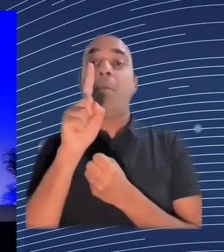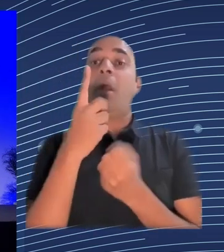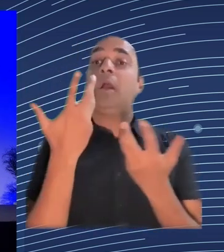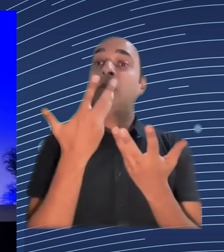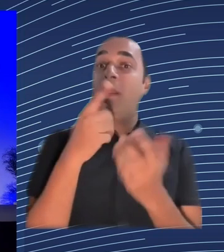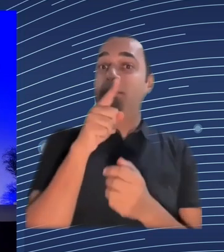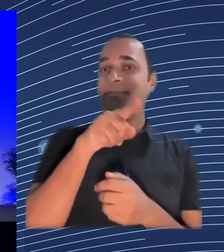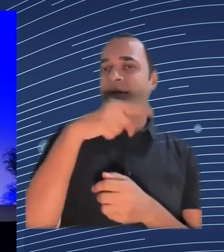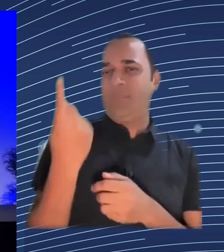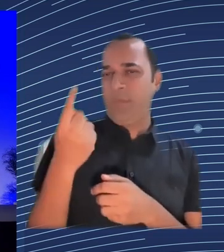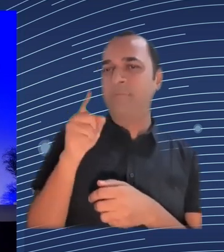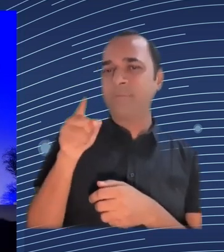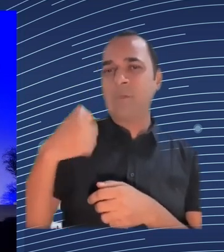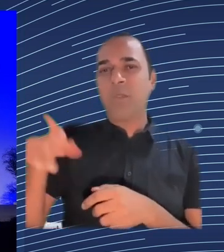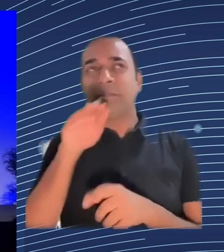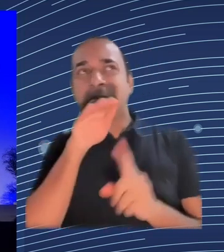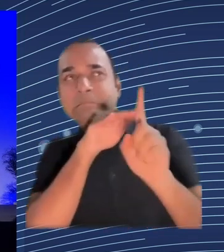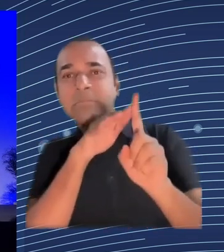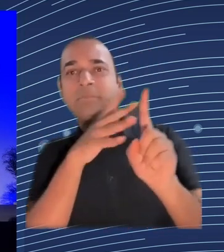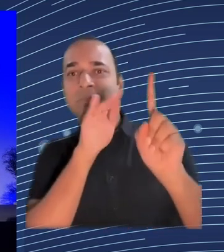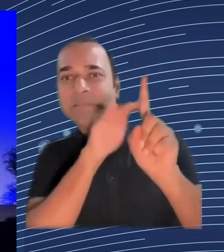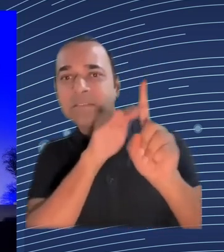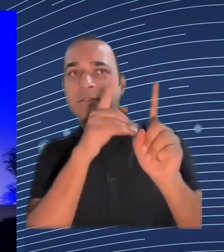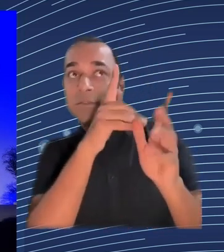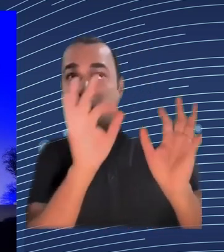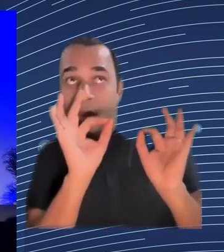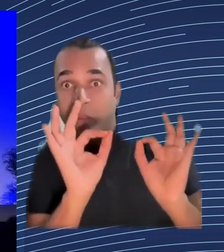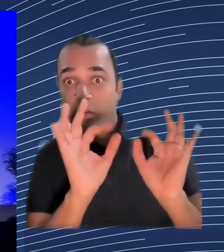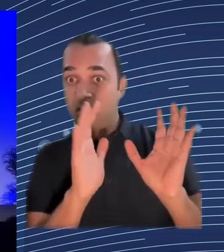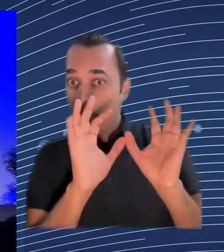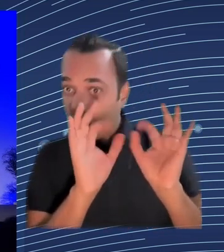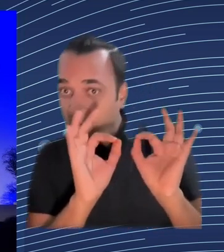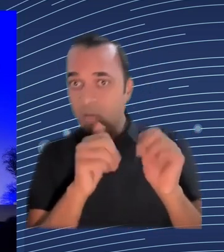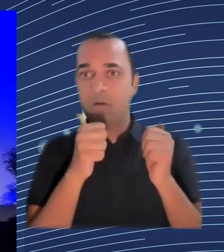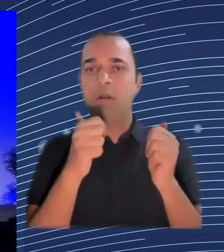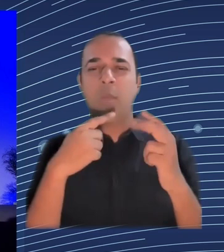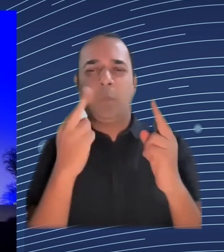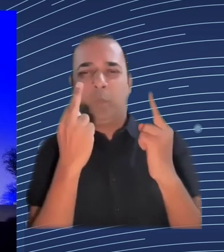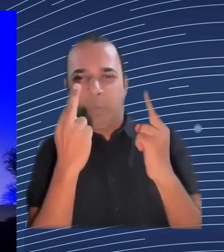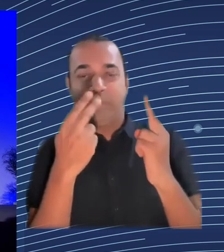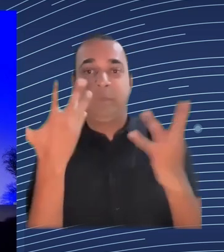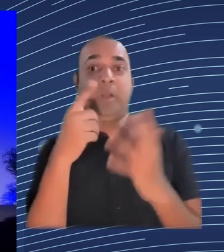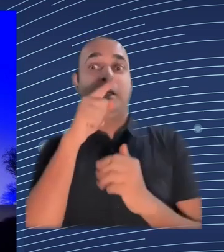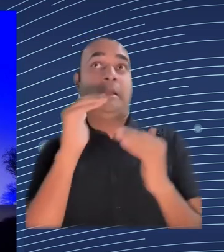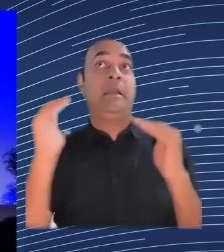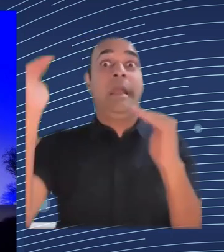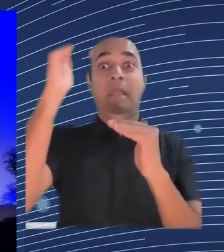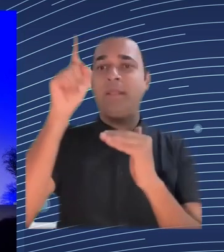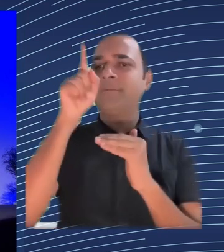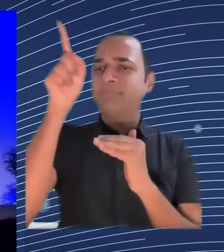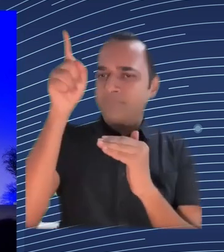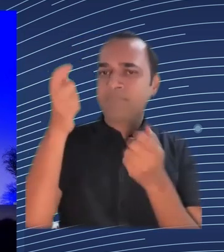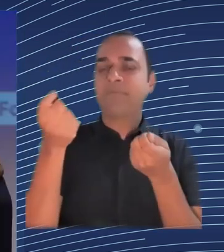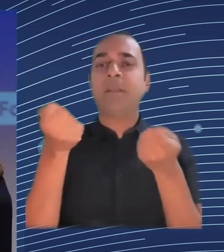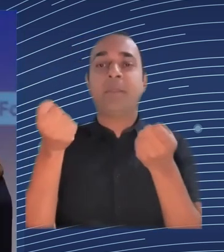another interpretation of the interpretation word necessary we call we